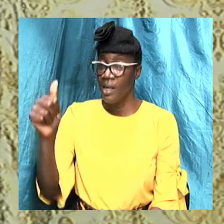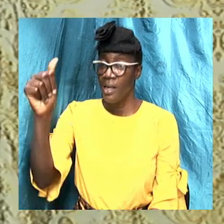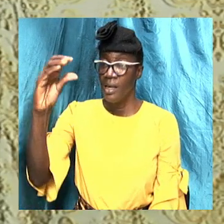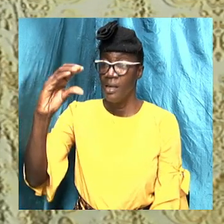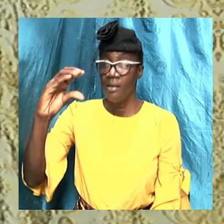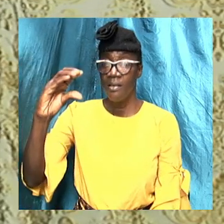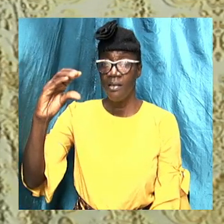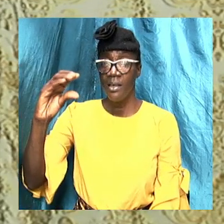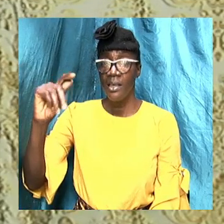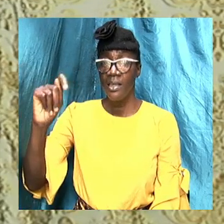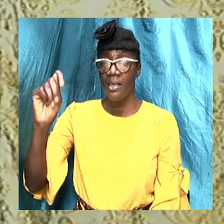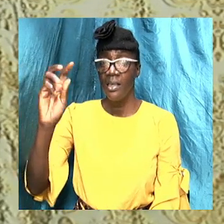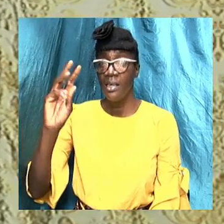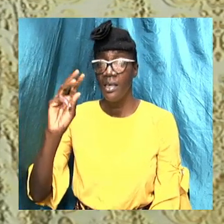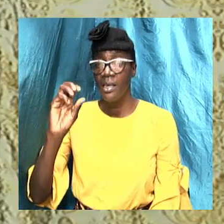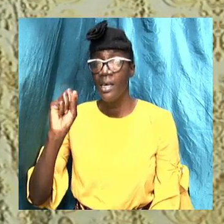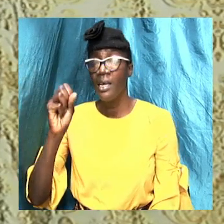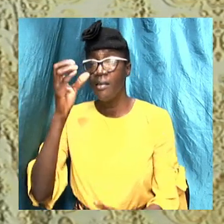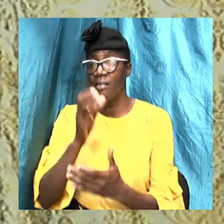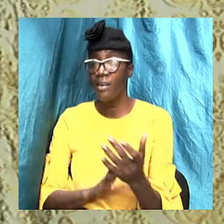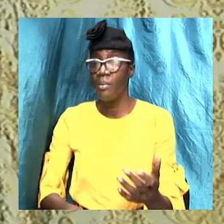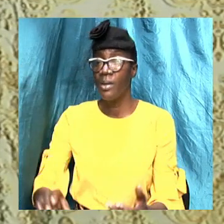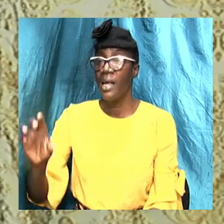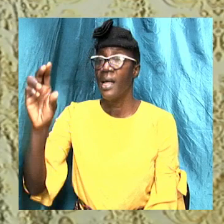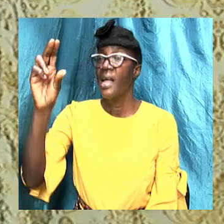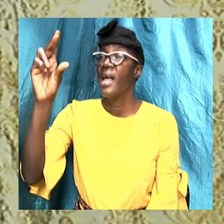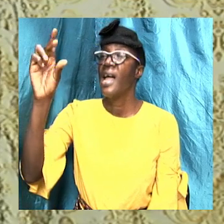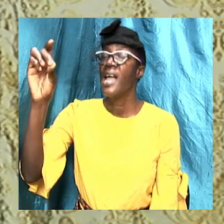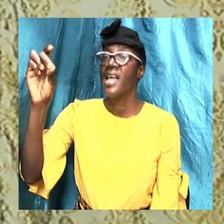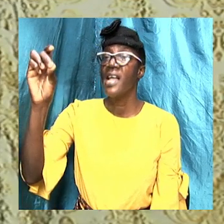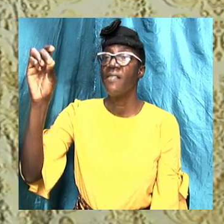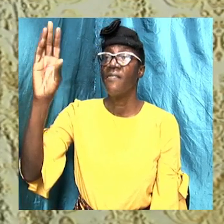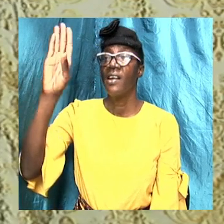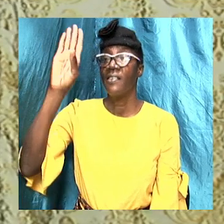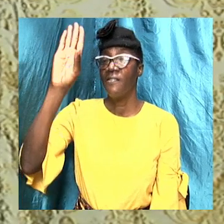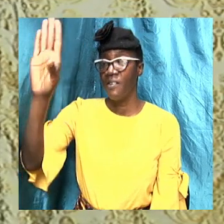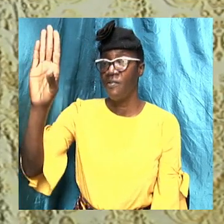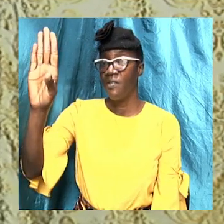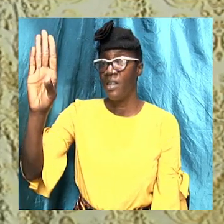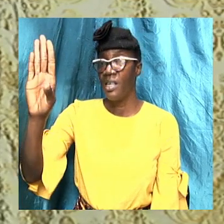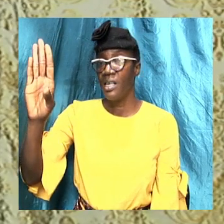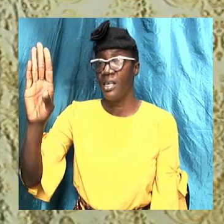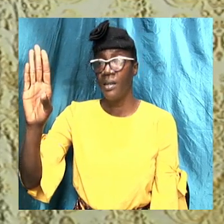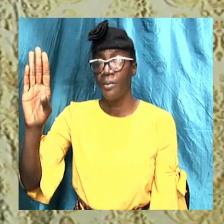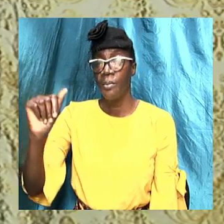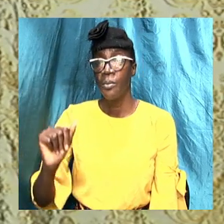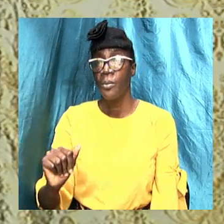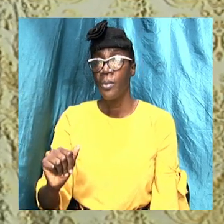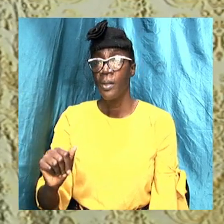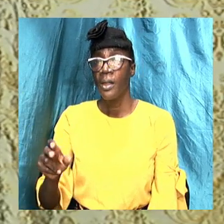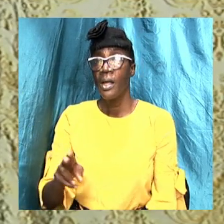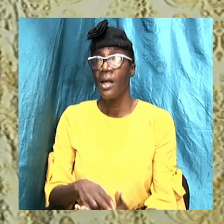15 verse 15 through to 13 and verse 12